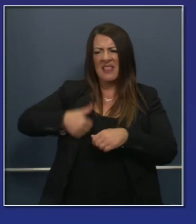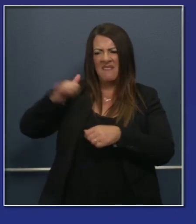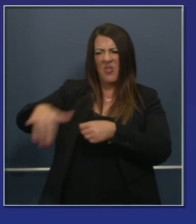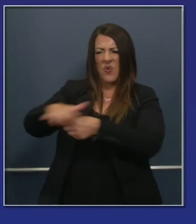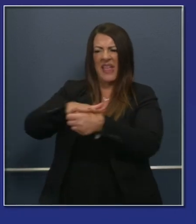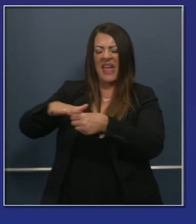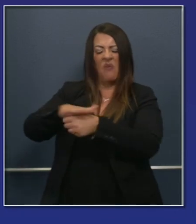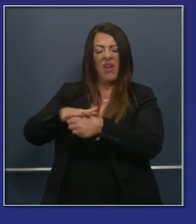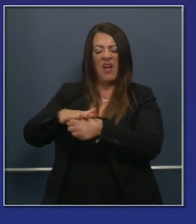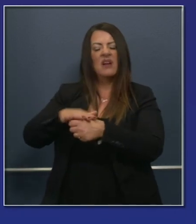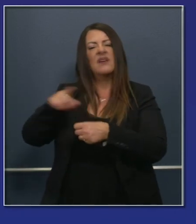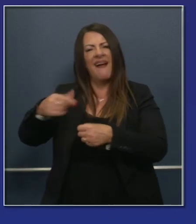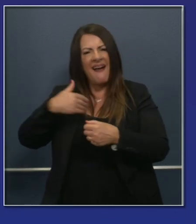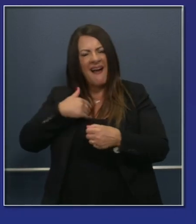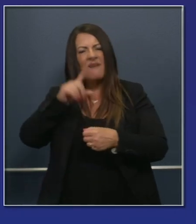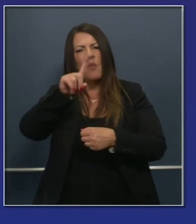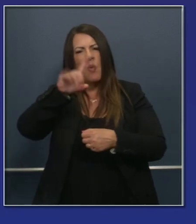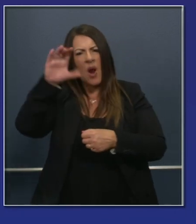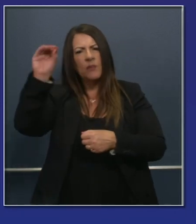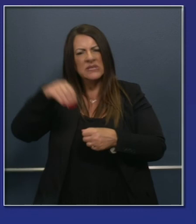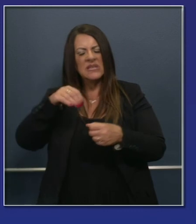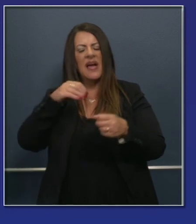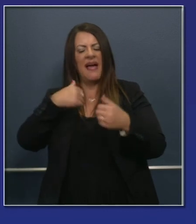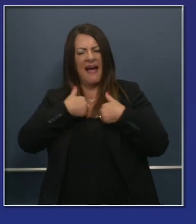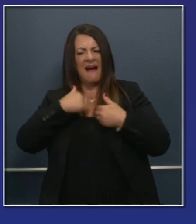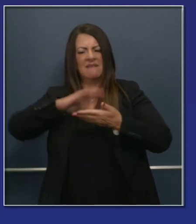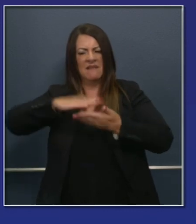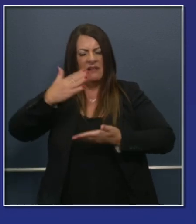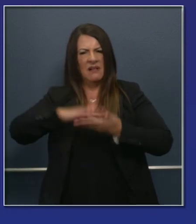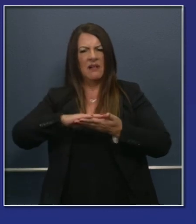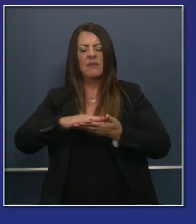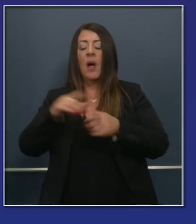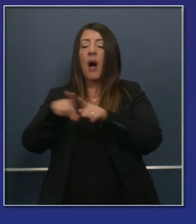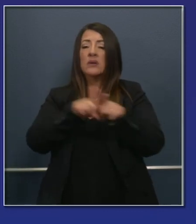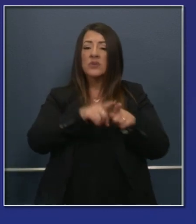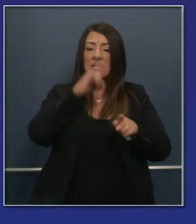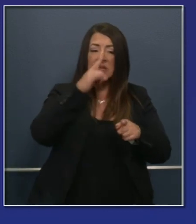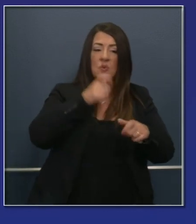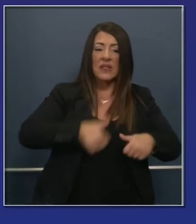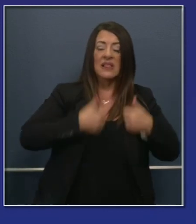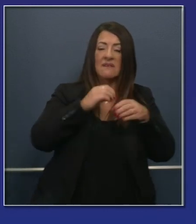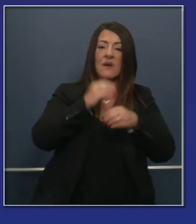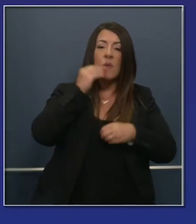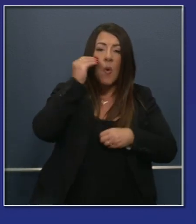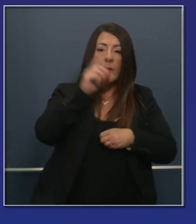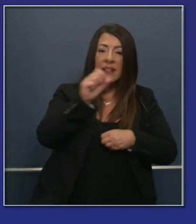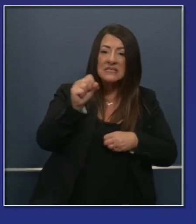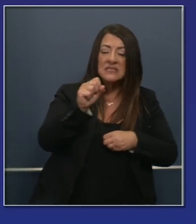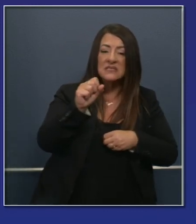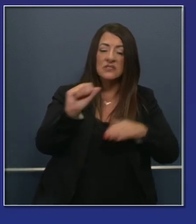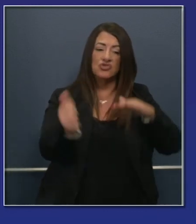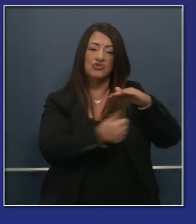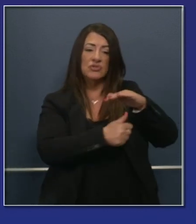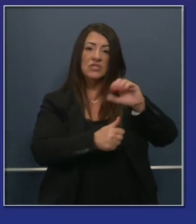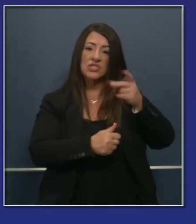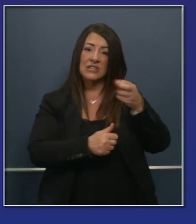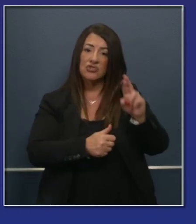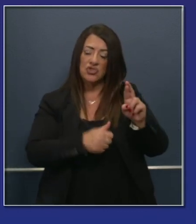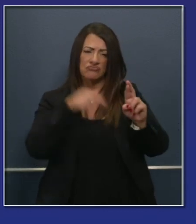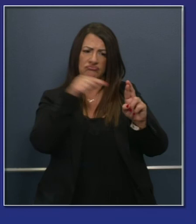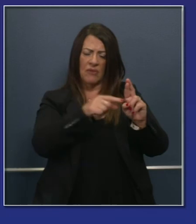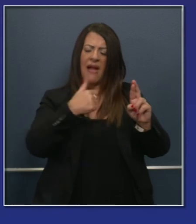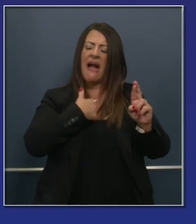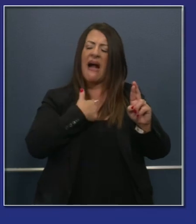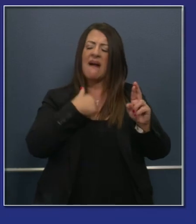hotspots in settings ranging from households to homeless shelters. A huge amount of learning has really gone on.